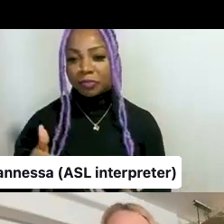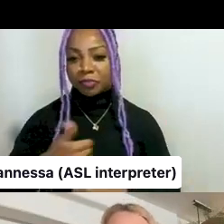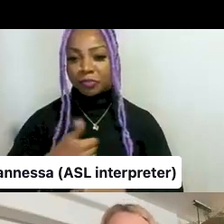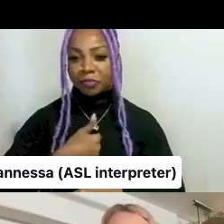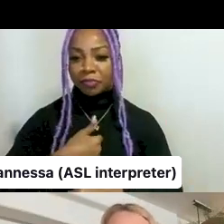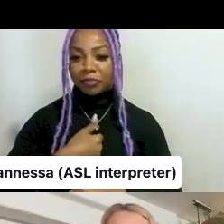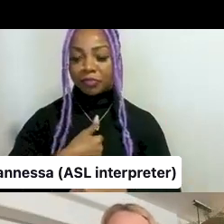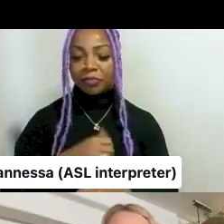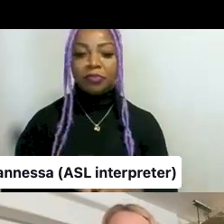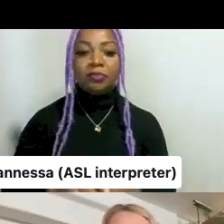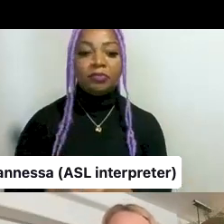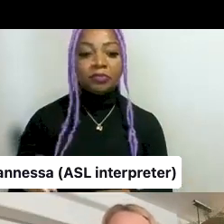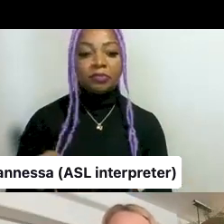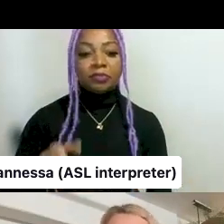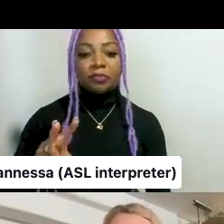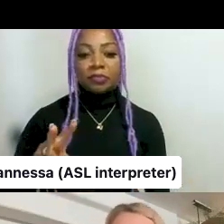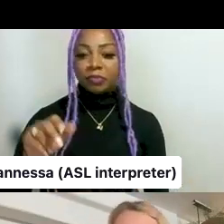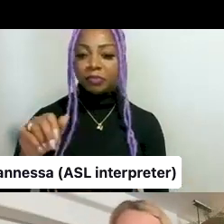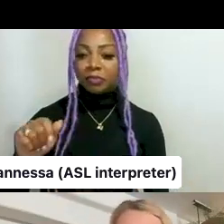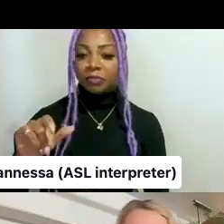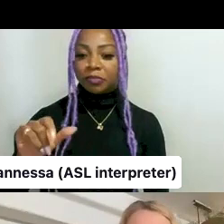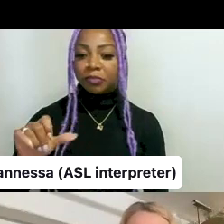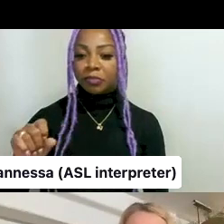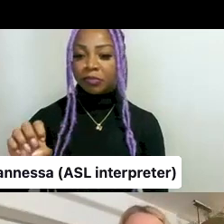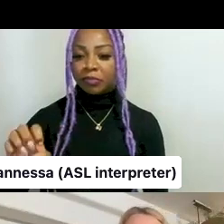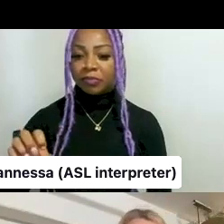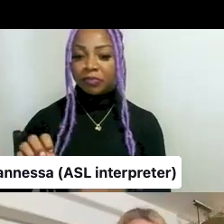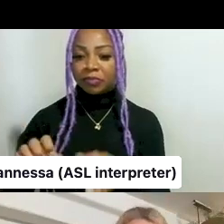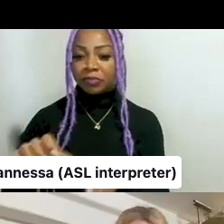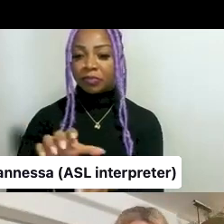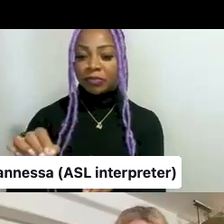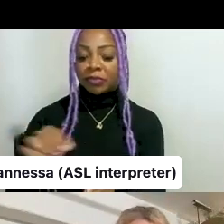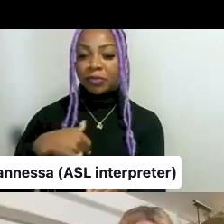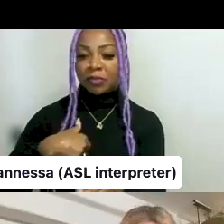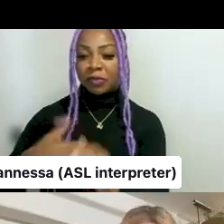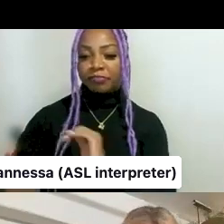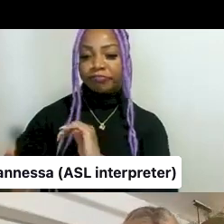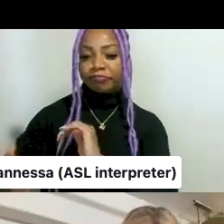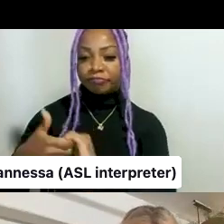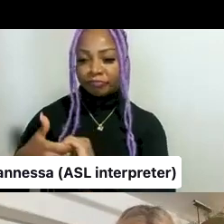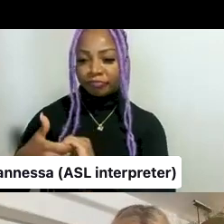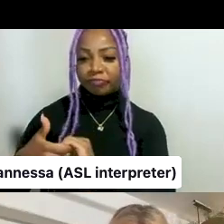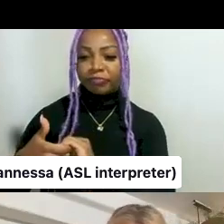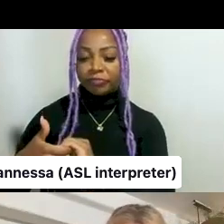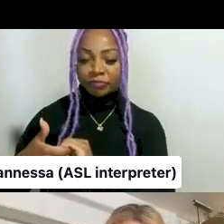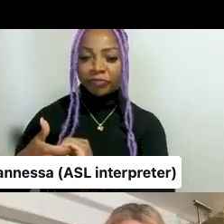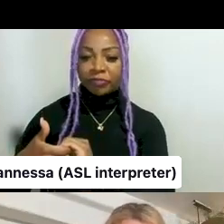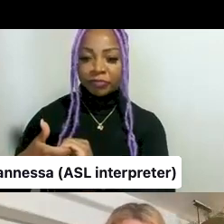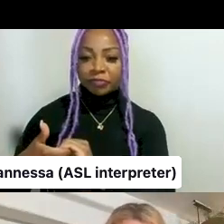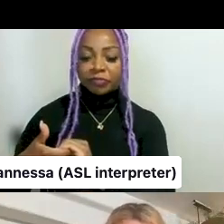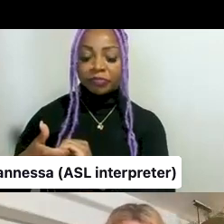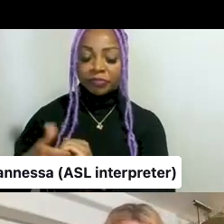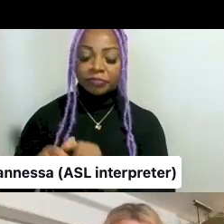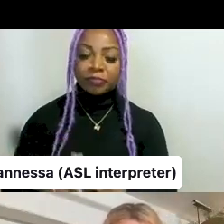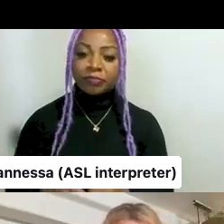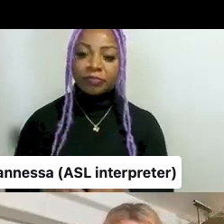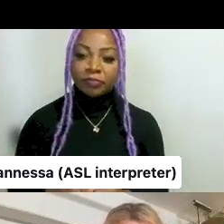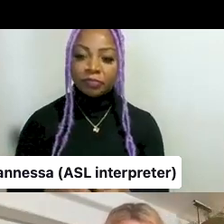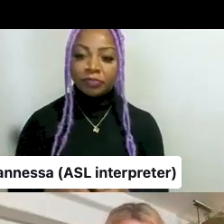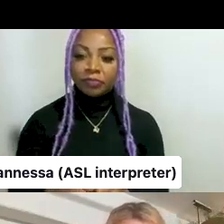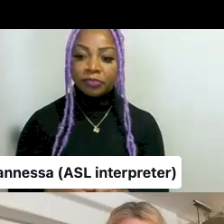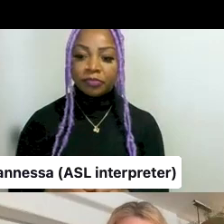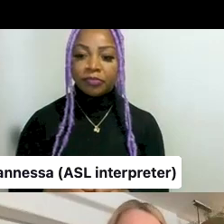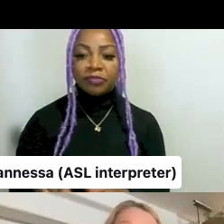that I work for with a little bit more extensively. VALIS